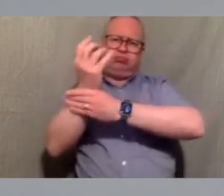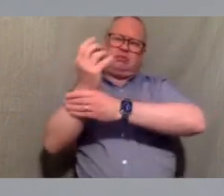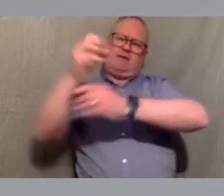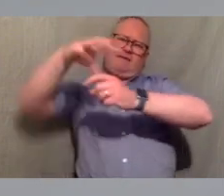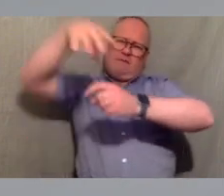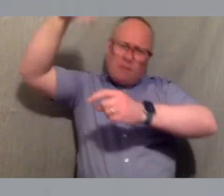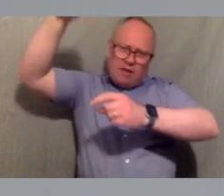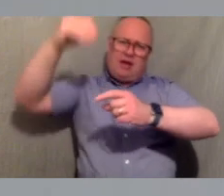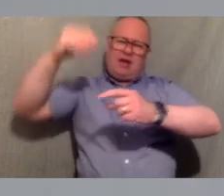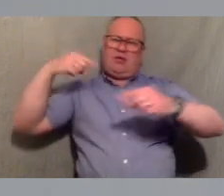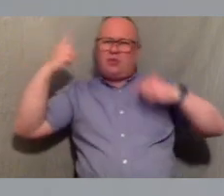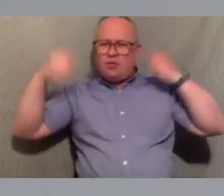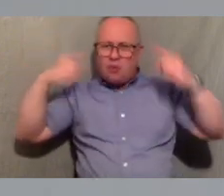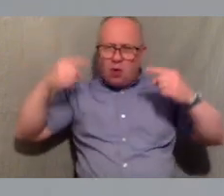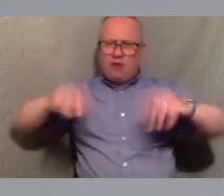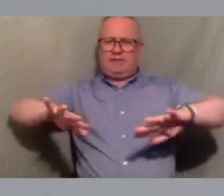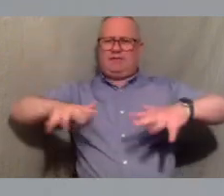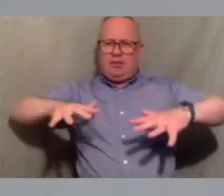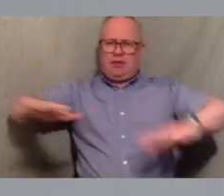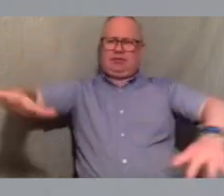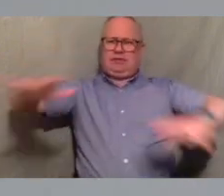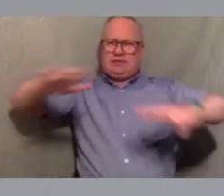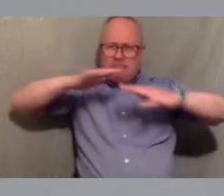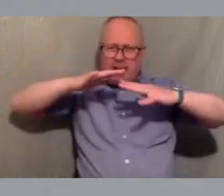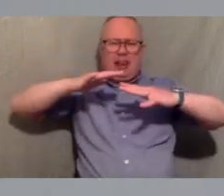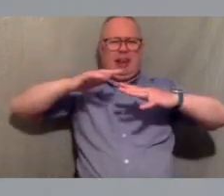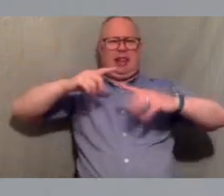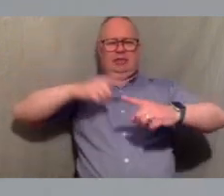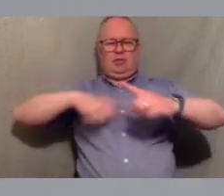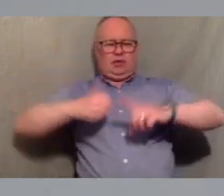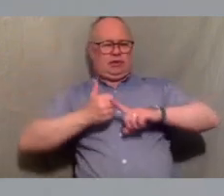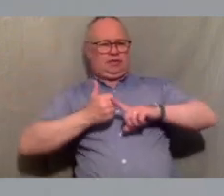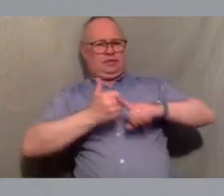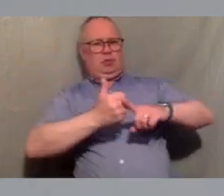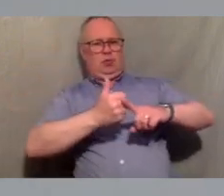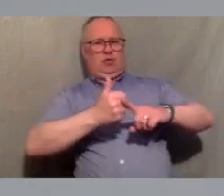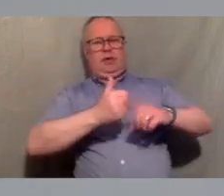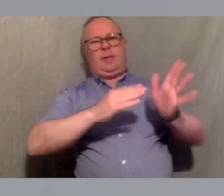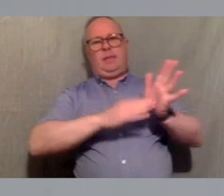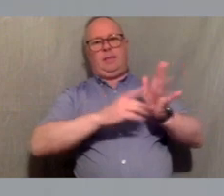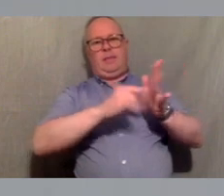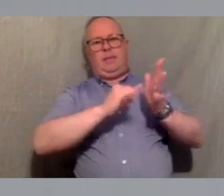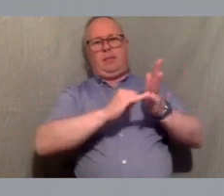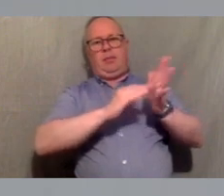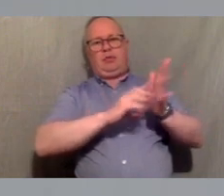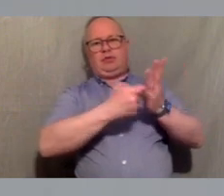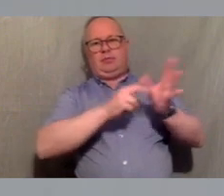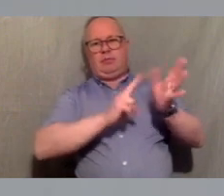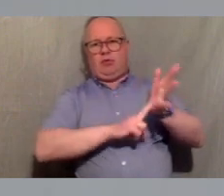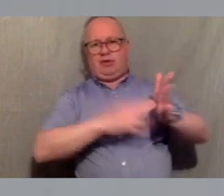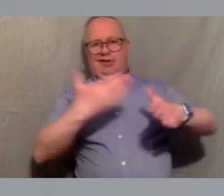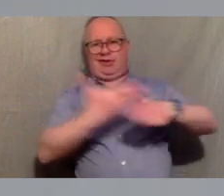so we take action here as an ally of the moss moron engine group who are a frontline group who've been fighting